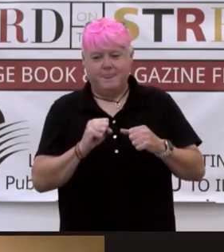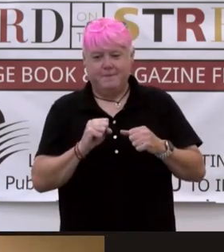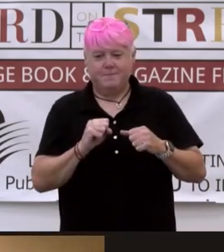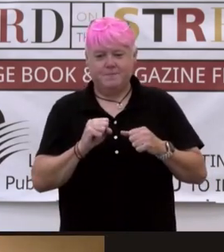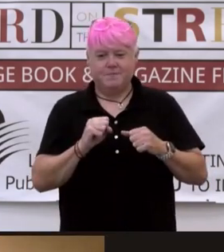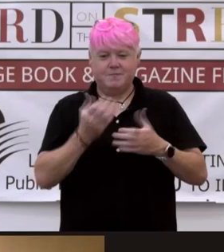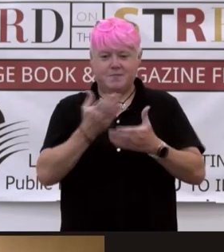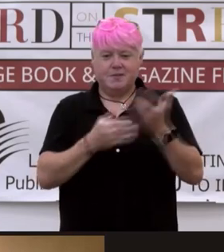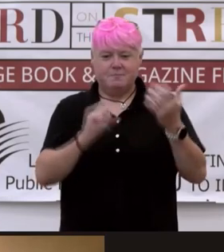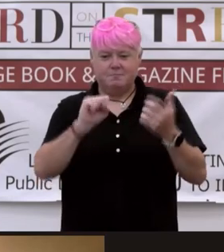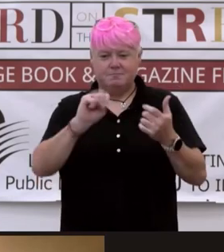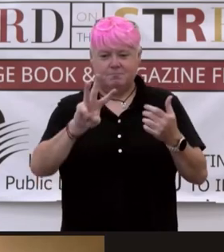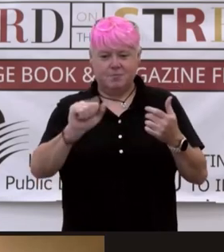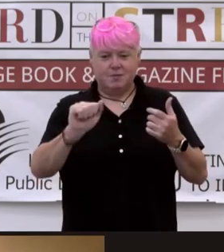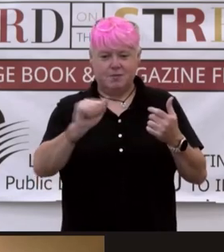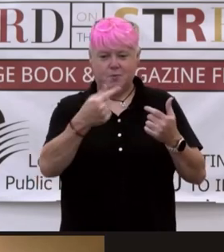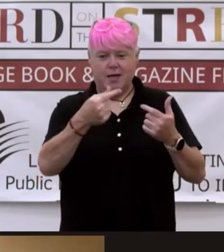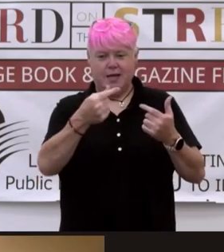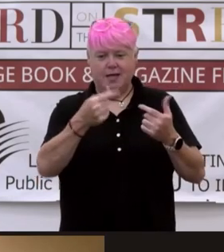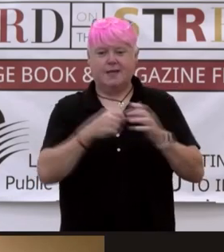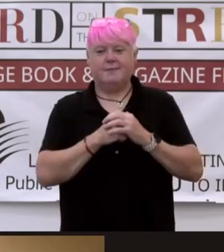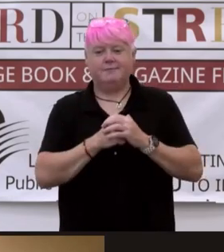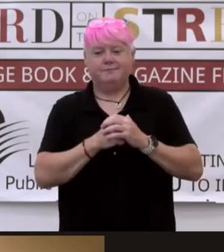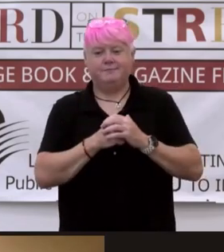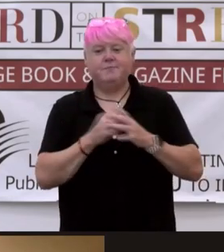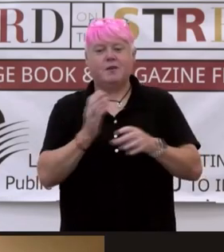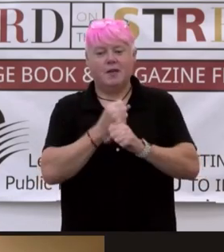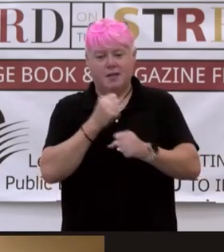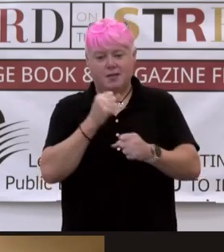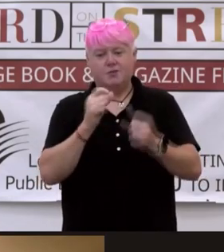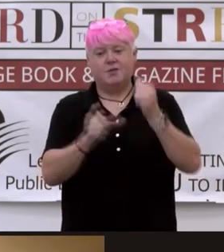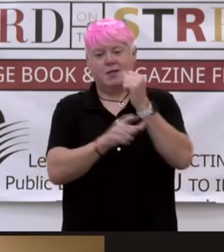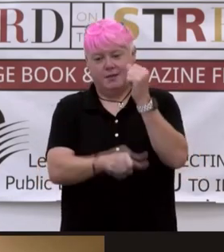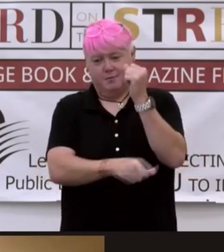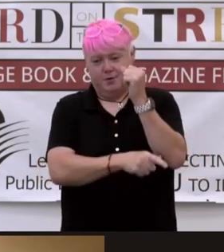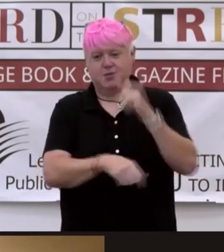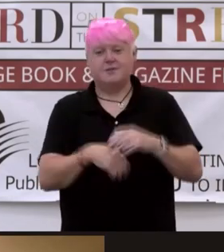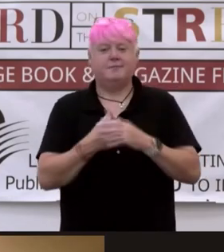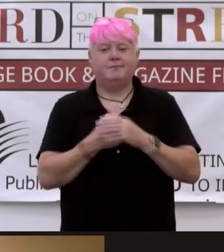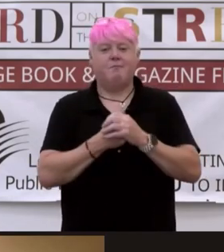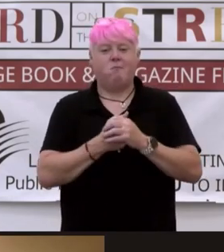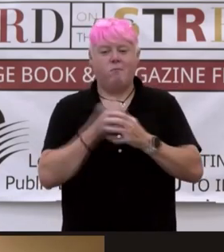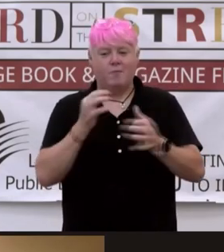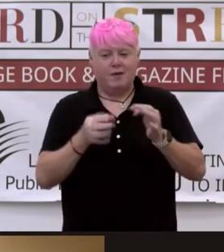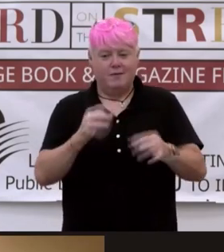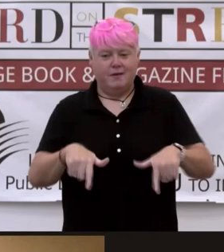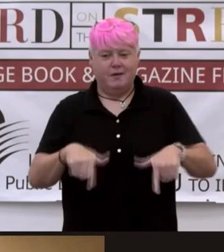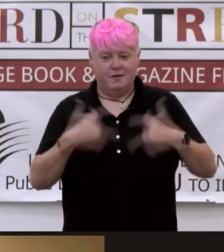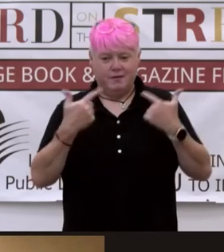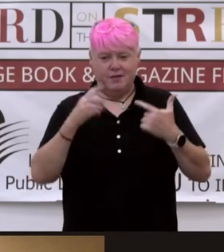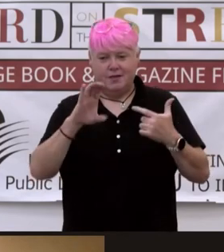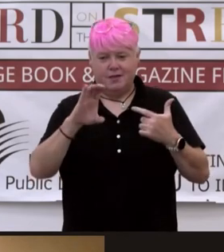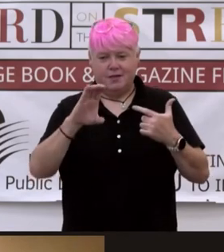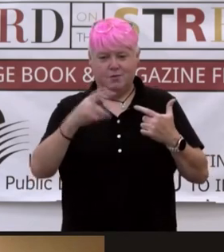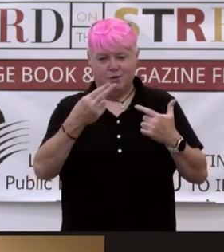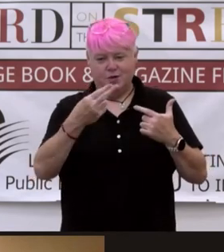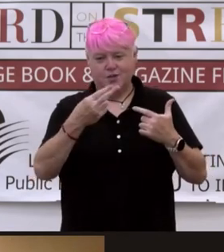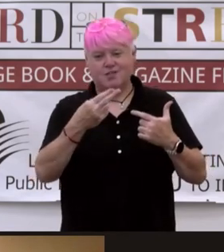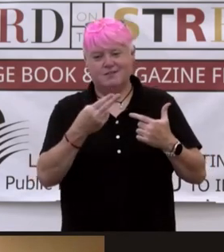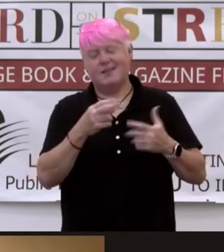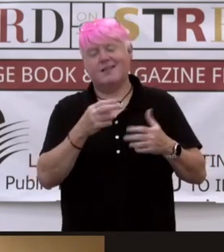Yeah. Or be able to get to Lethbridge, I should say, to pick it up. If you live in Colehurst, that's totally cool.